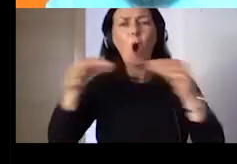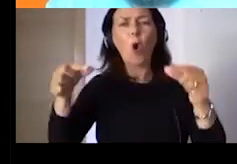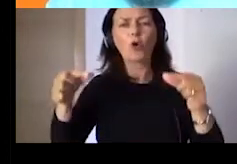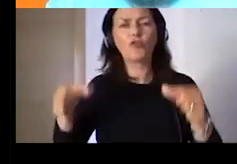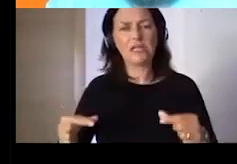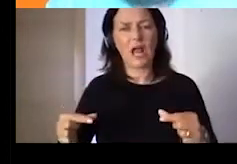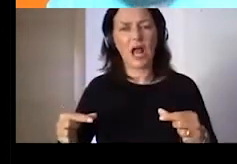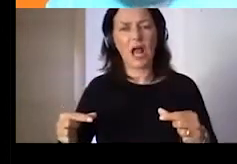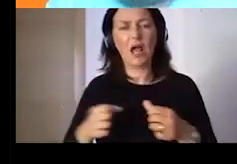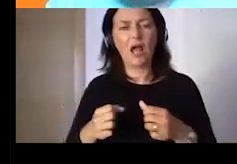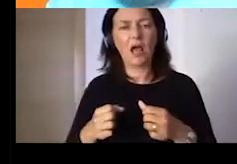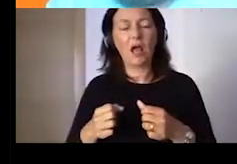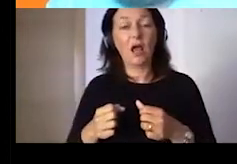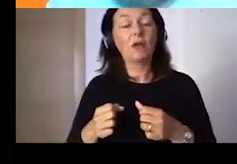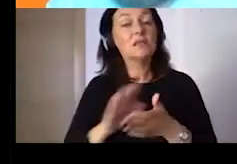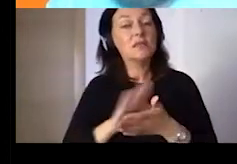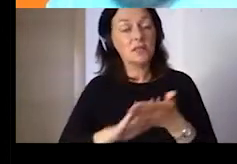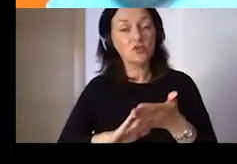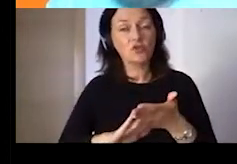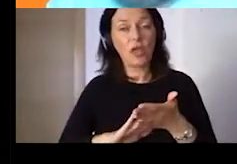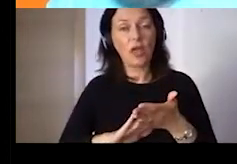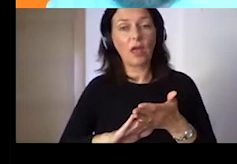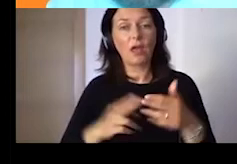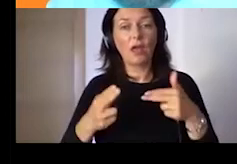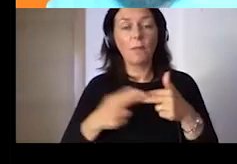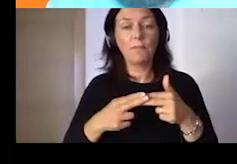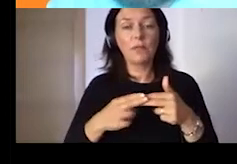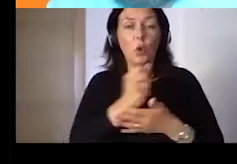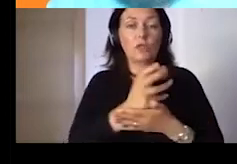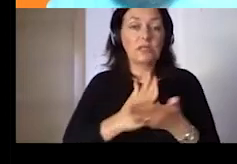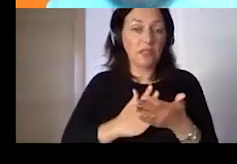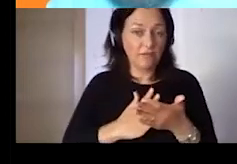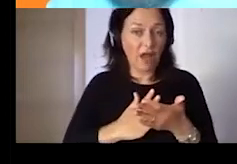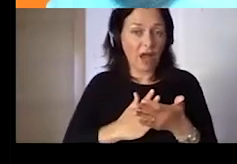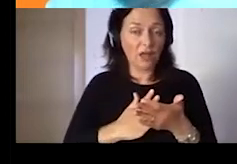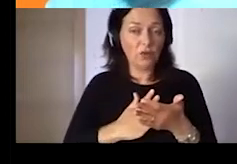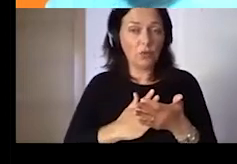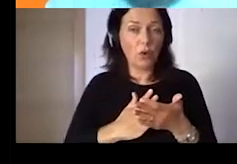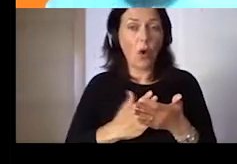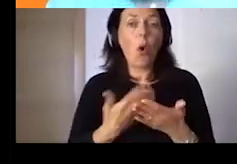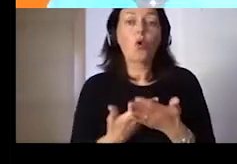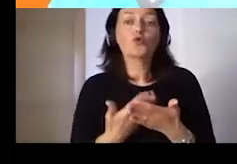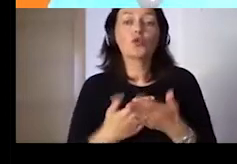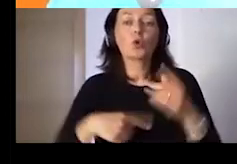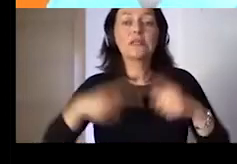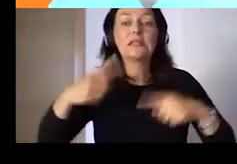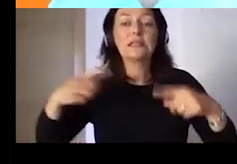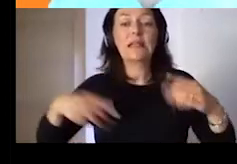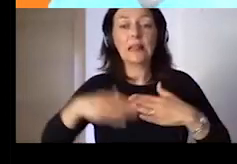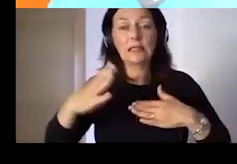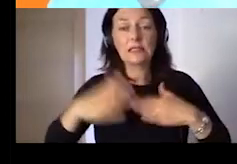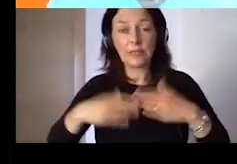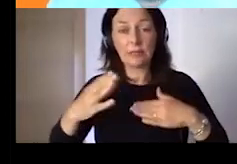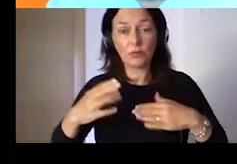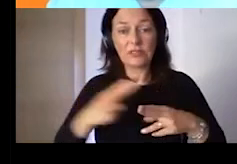the assessment of basic digital skills of citizens and learners. In order to provide